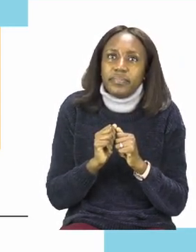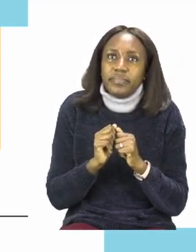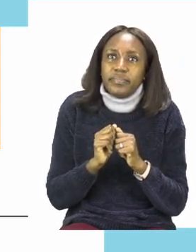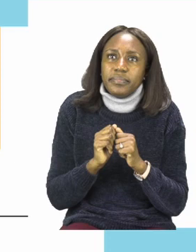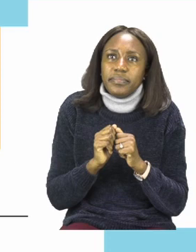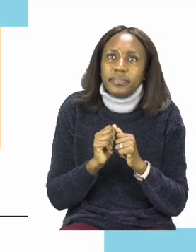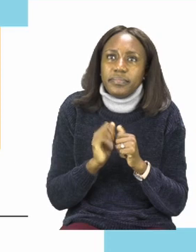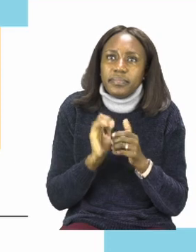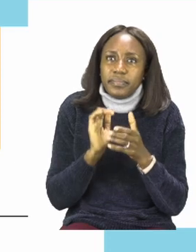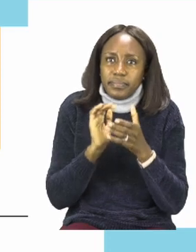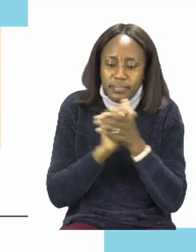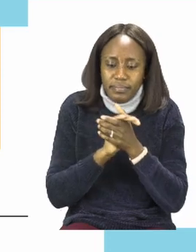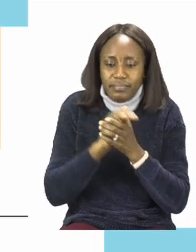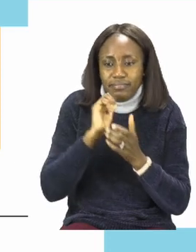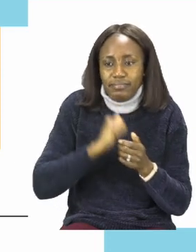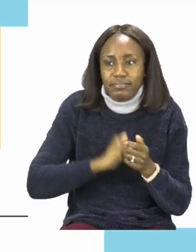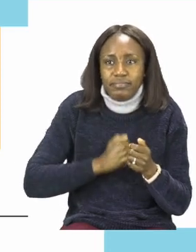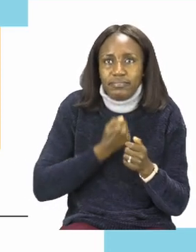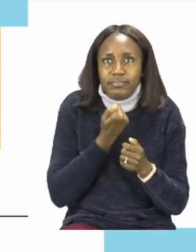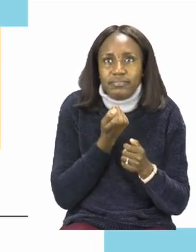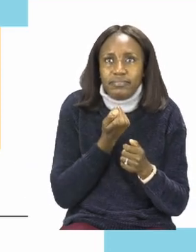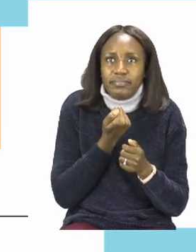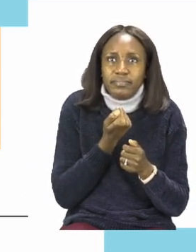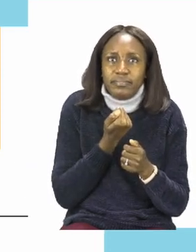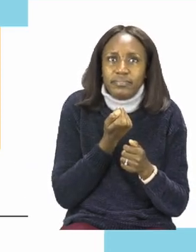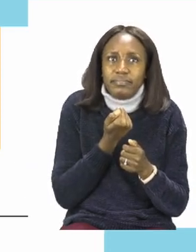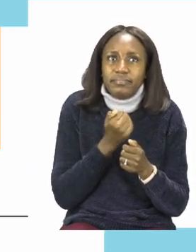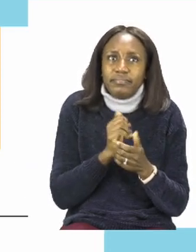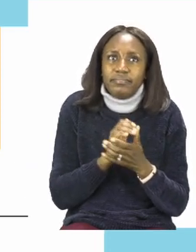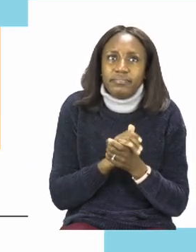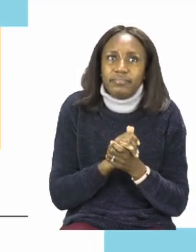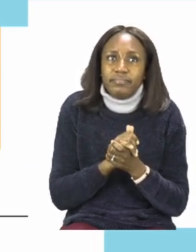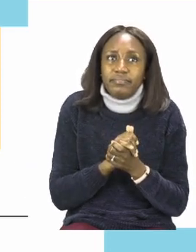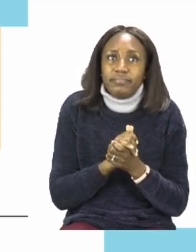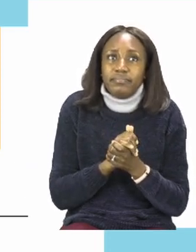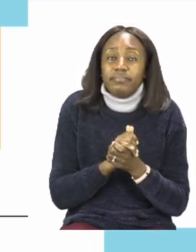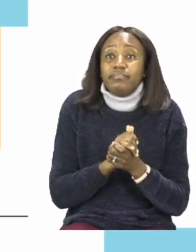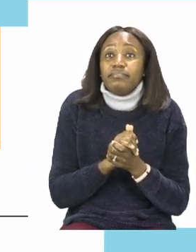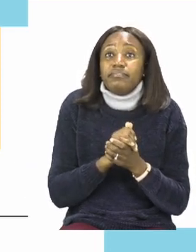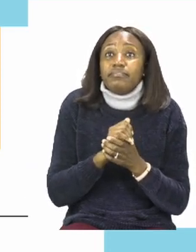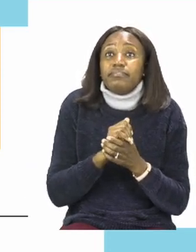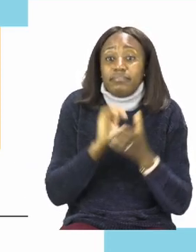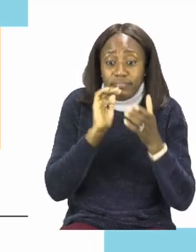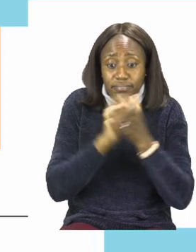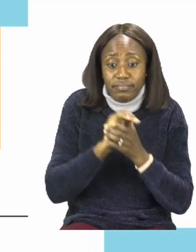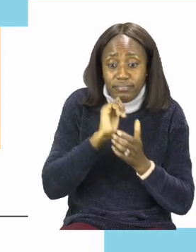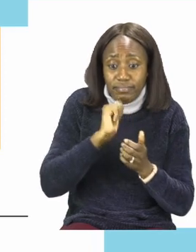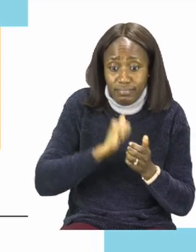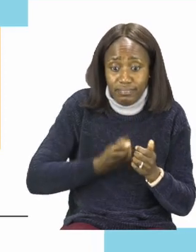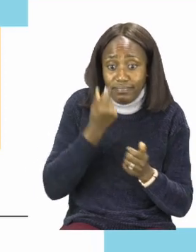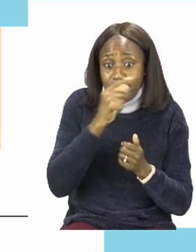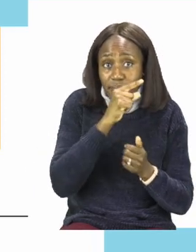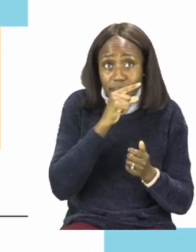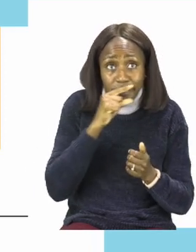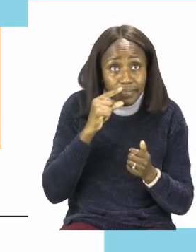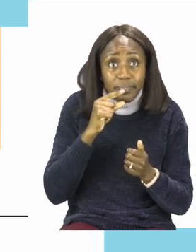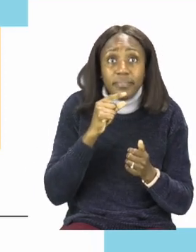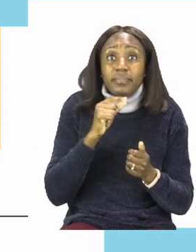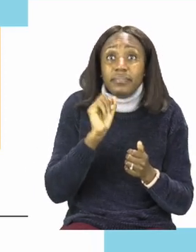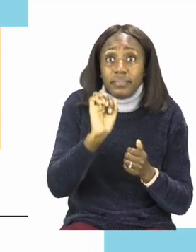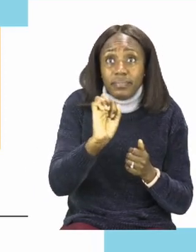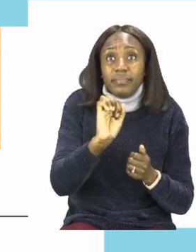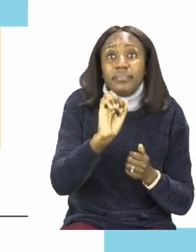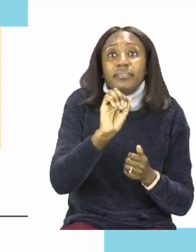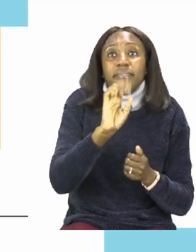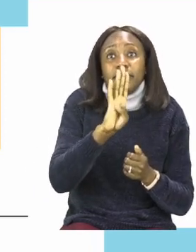My friend. My friend. friend's name is Ben.